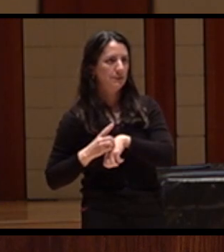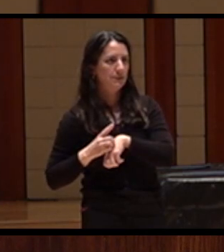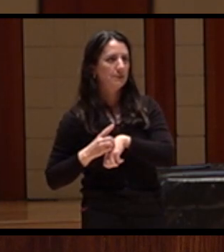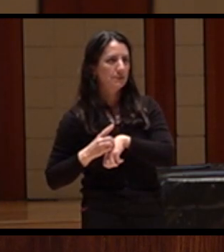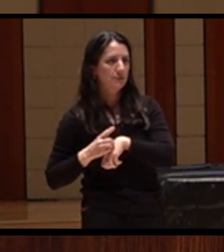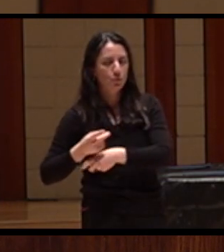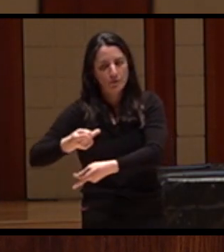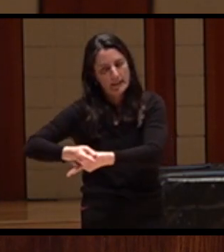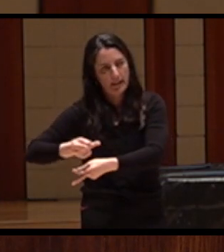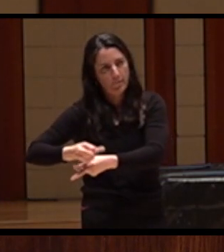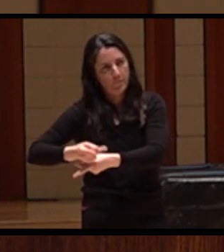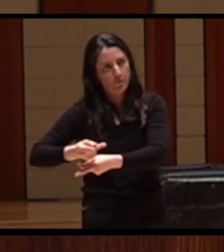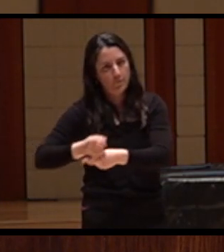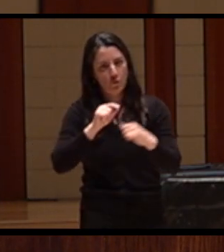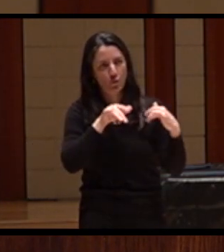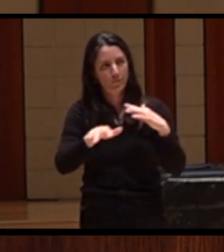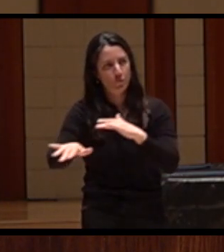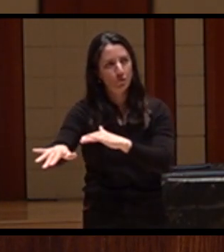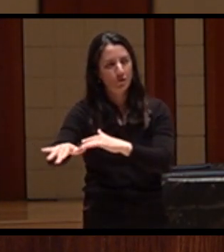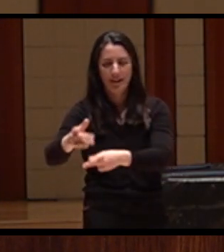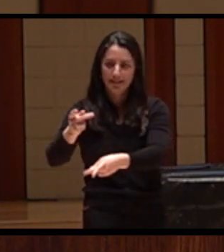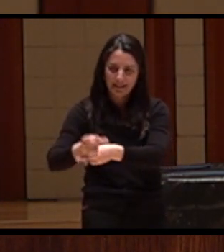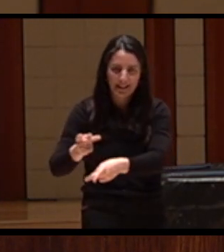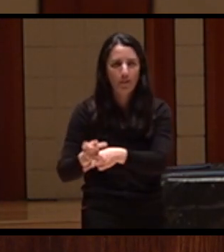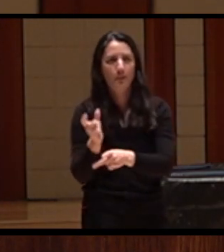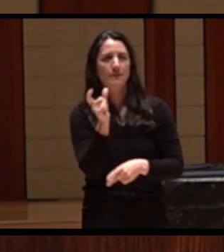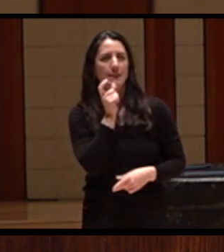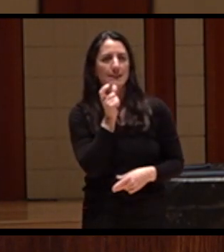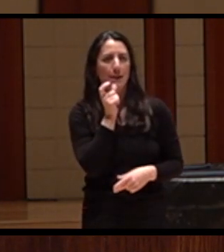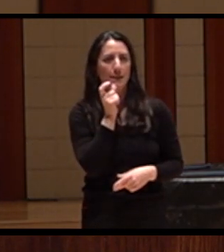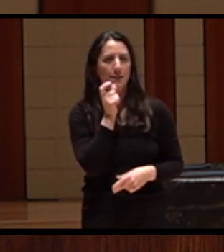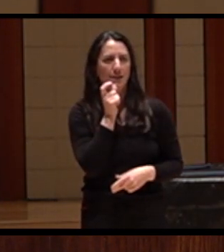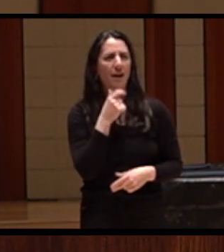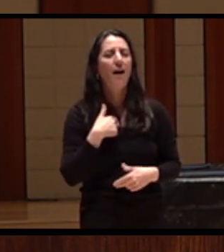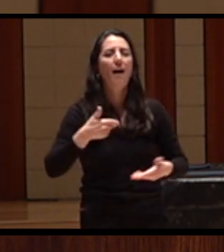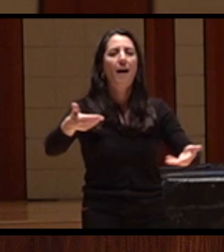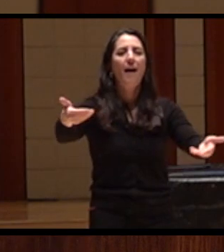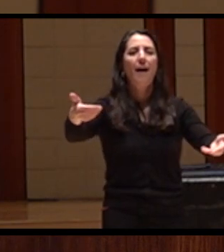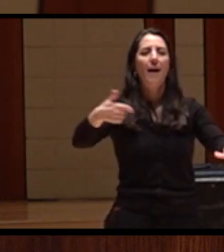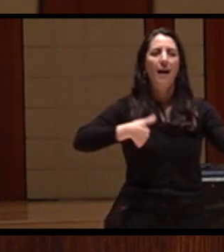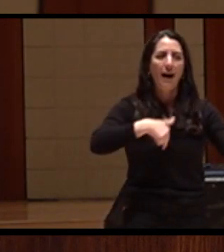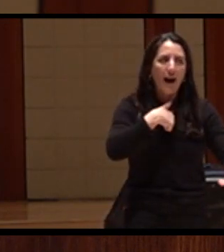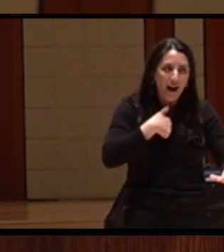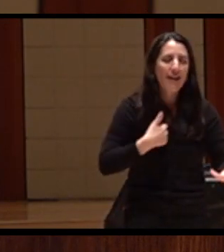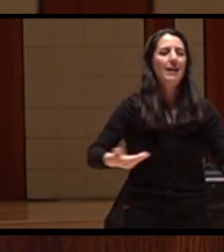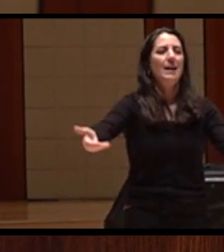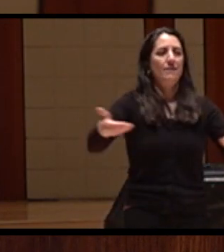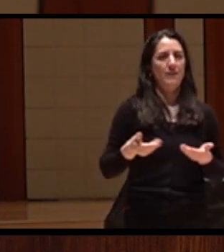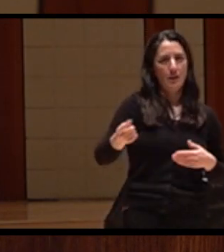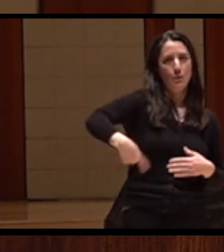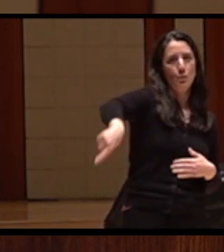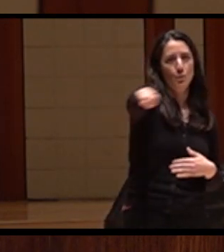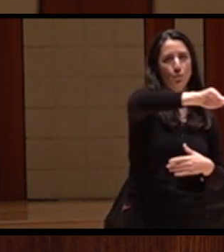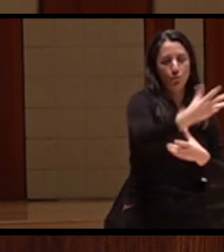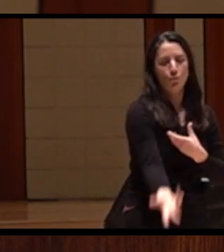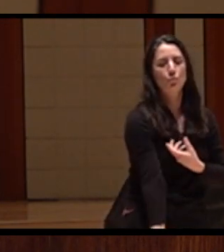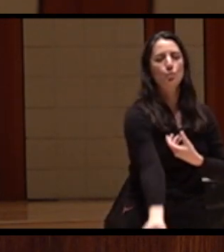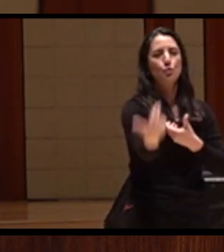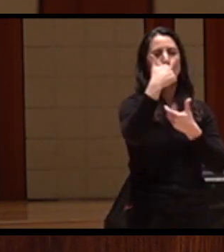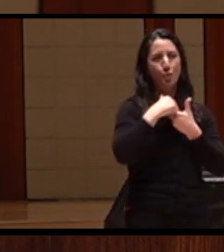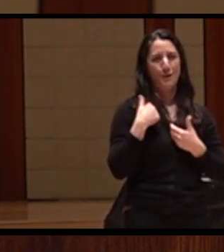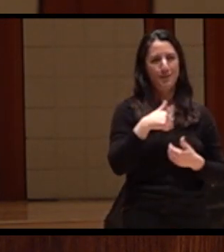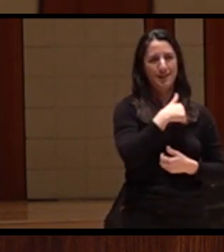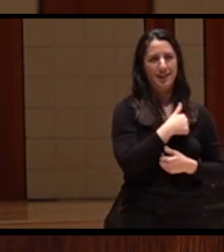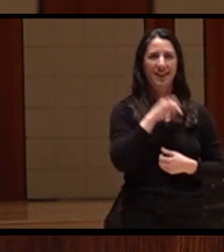salmon and farmers, to join me and the Yurok tribe in our sacred responsibility to be good stewards of the